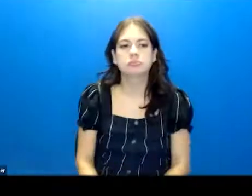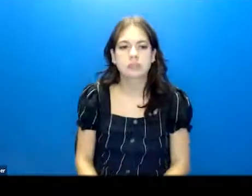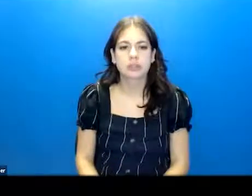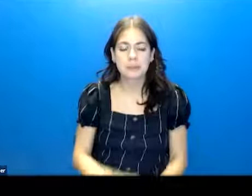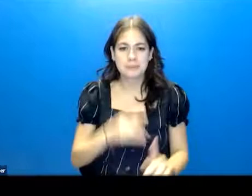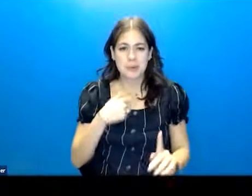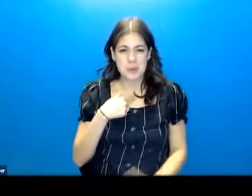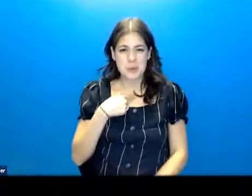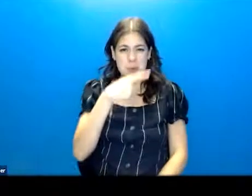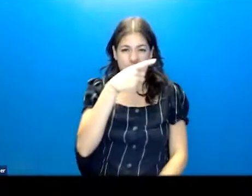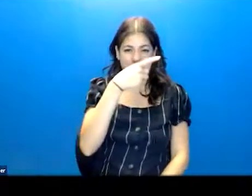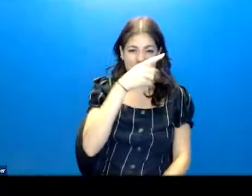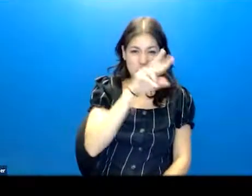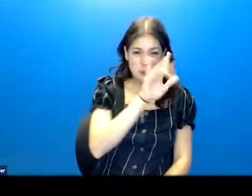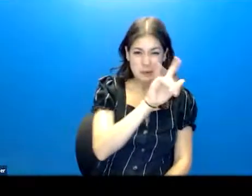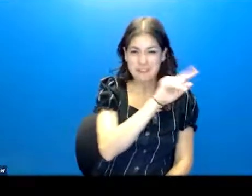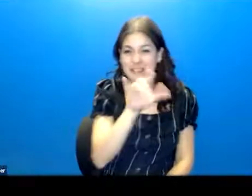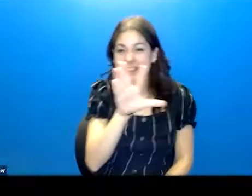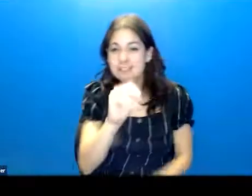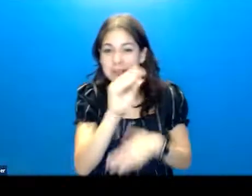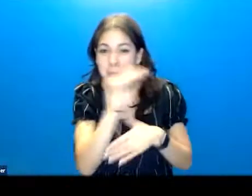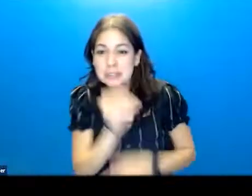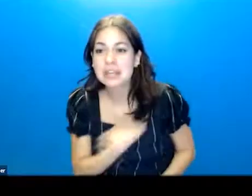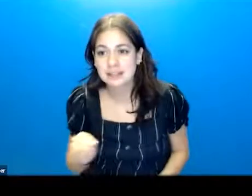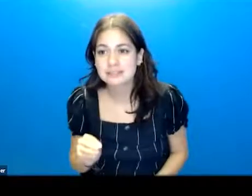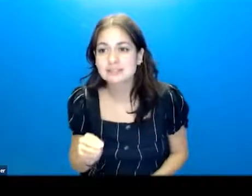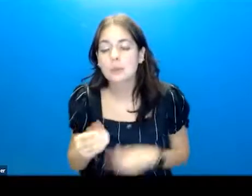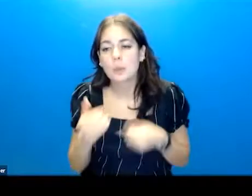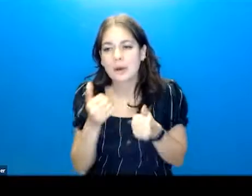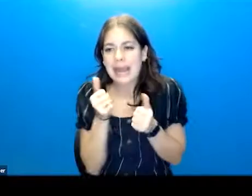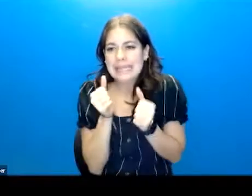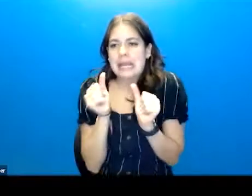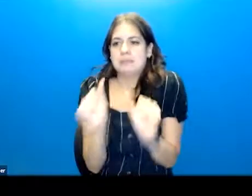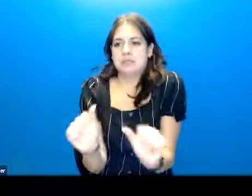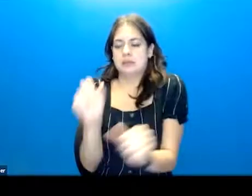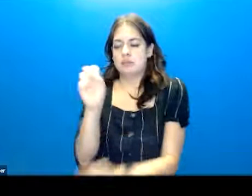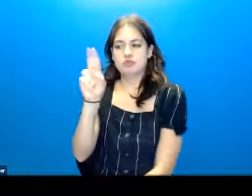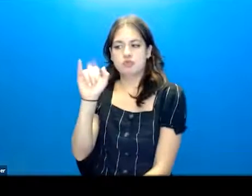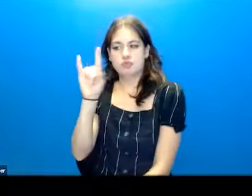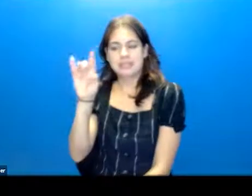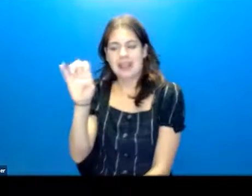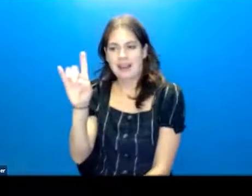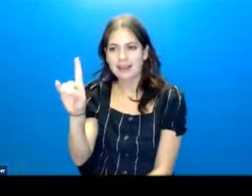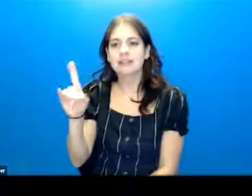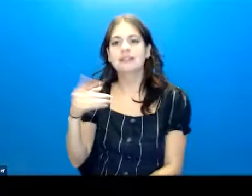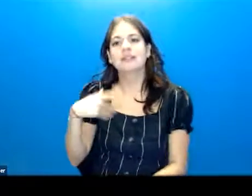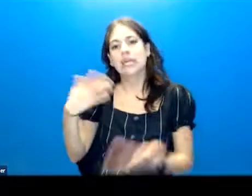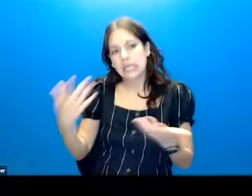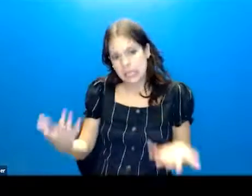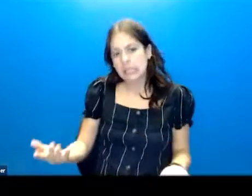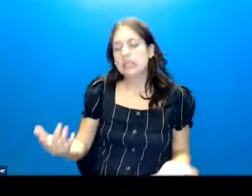Between a quarter and a half of folks will attempt suicide. And again, serious